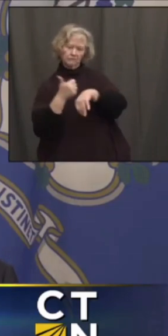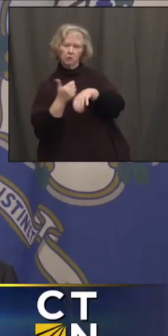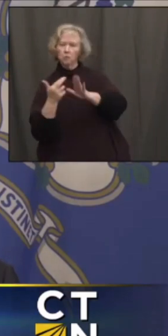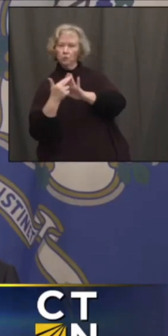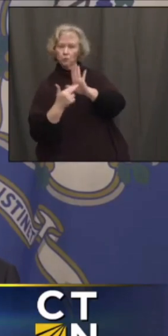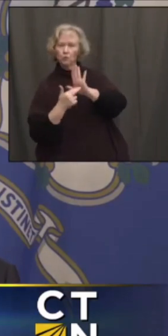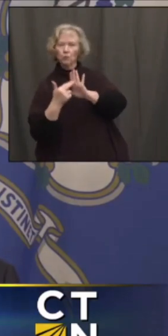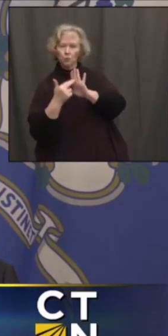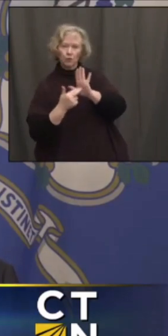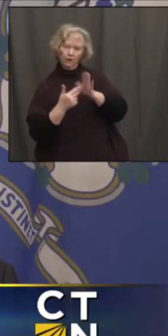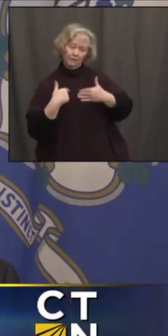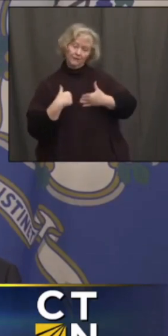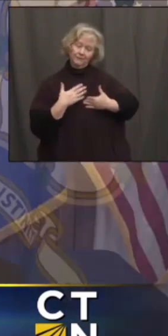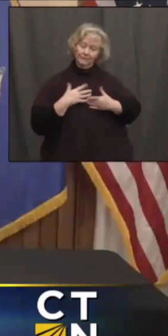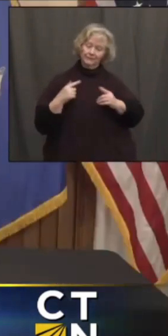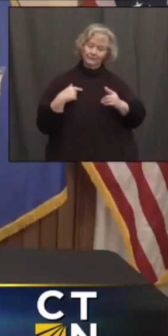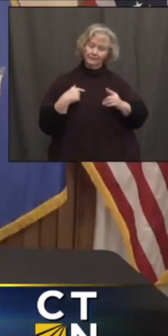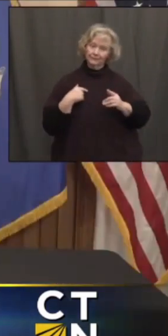in terms of our executive orders.